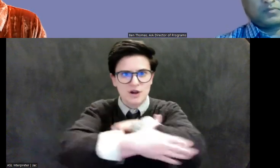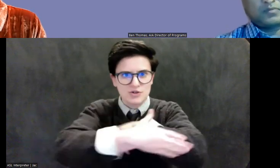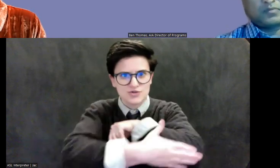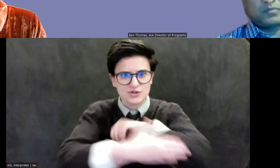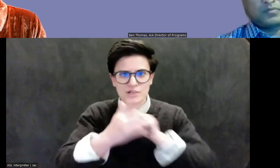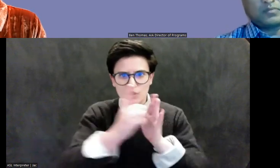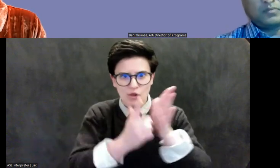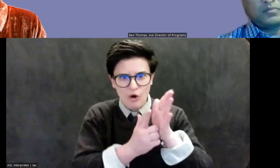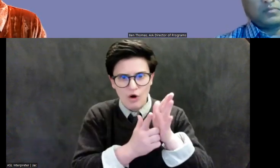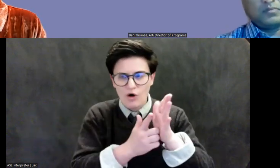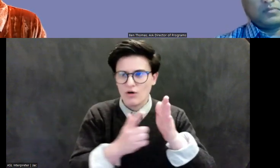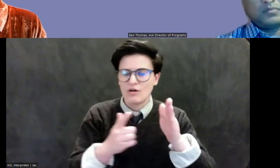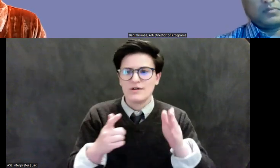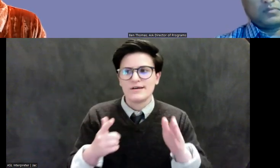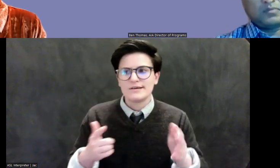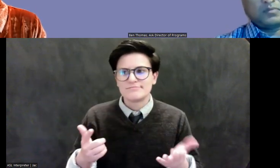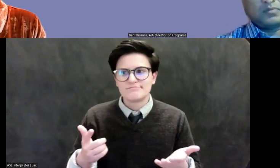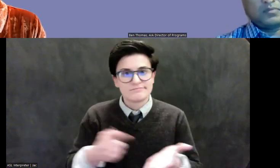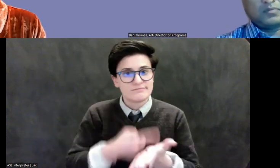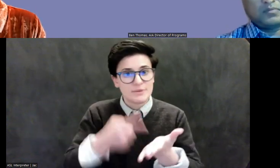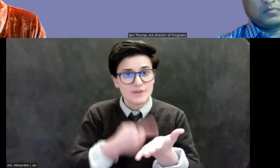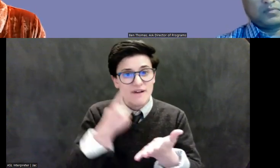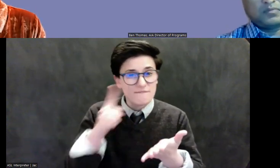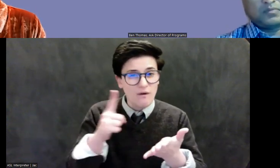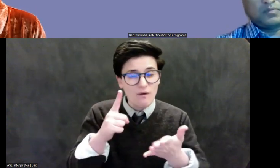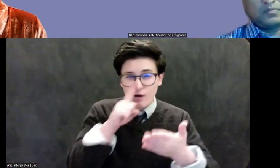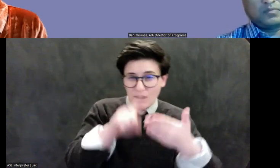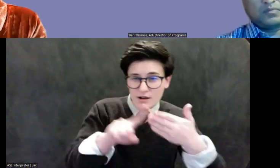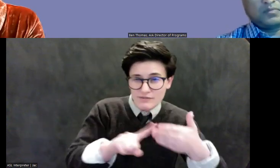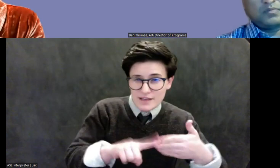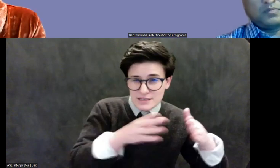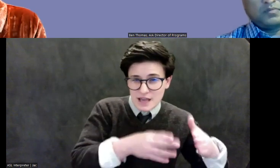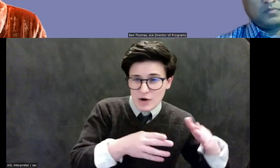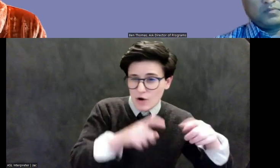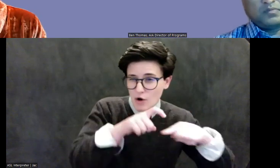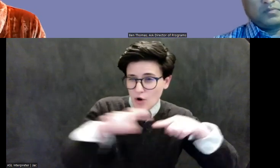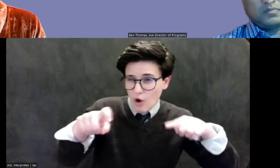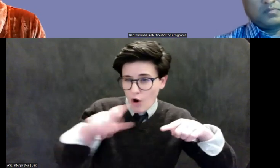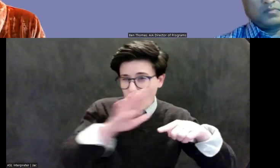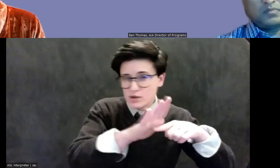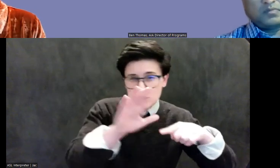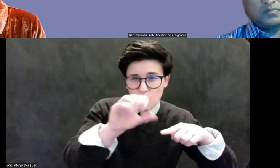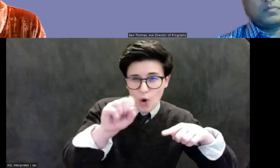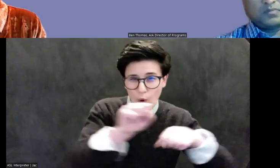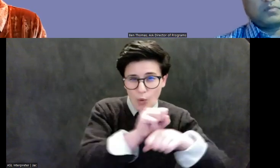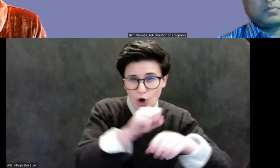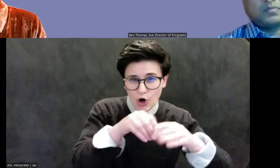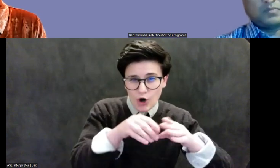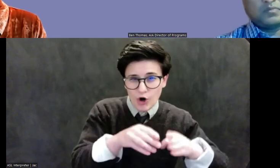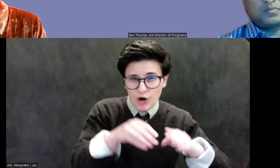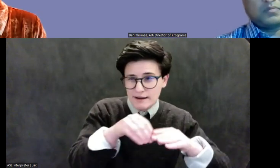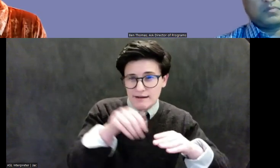for a, an investigator to call his counterpart in a foreign country that they'll have to go, you know, they'll have to file papers and get